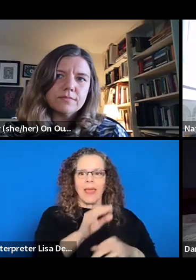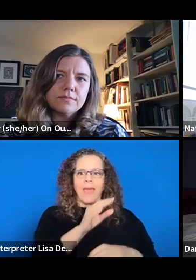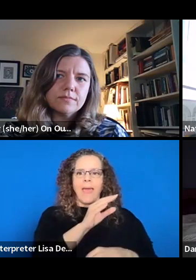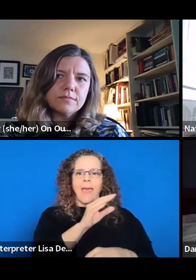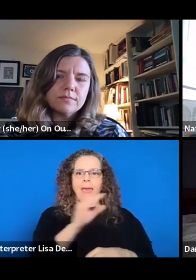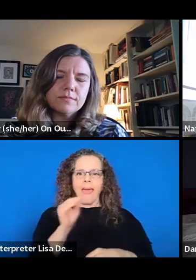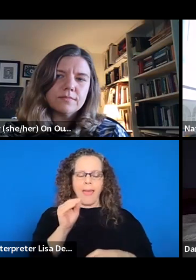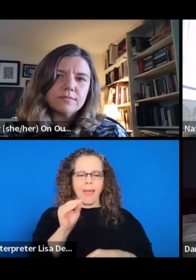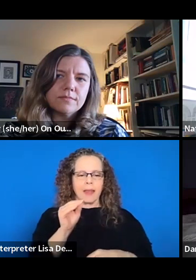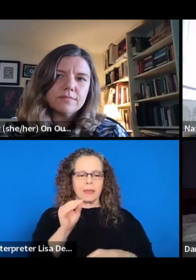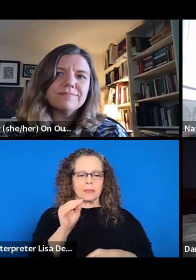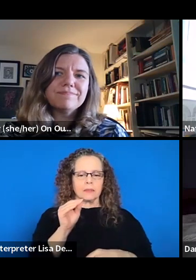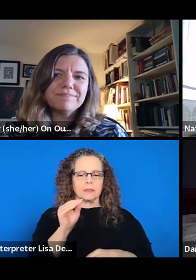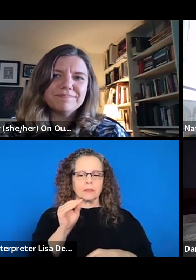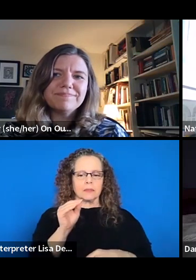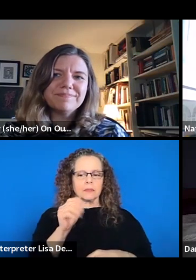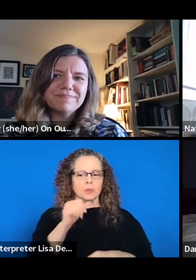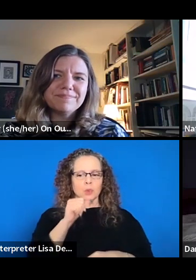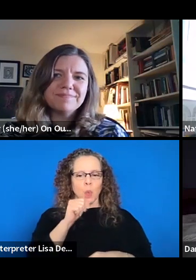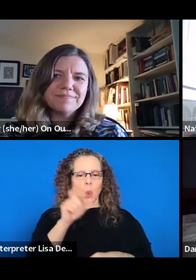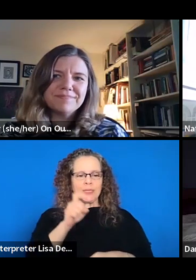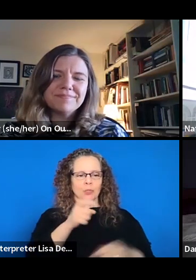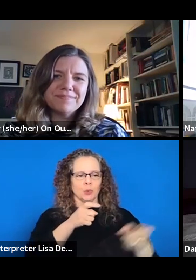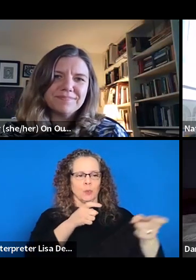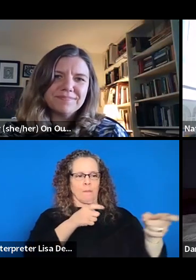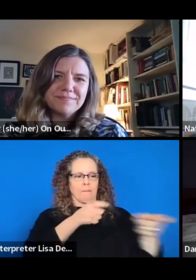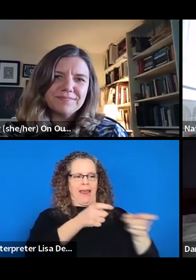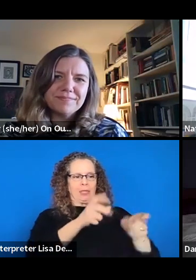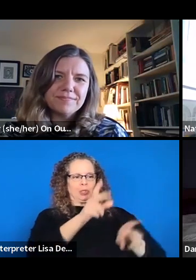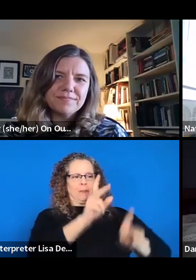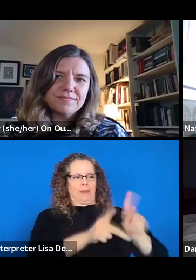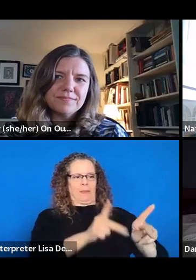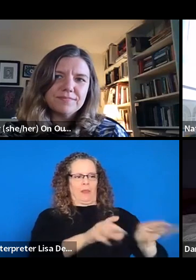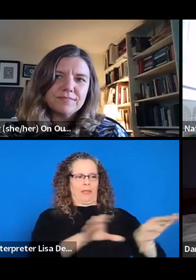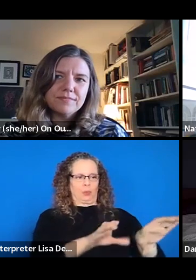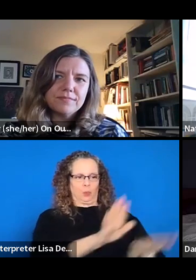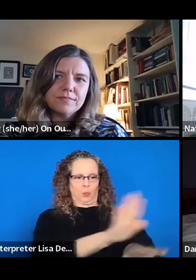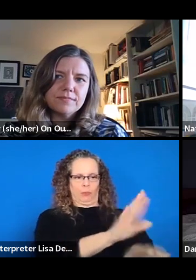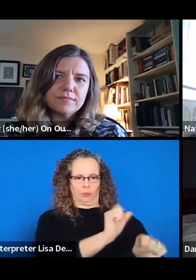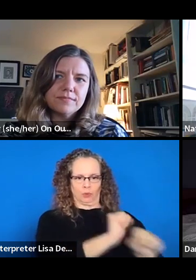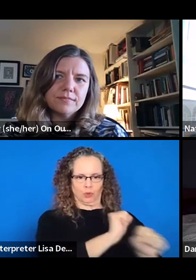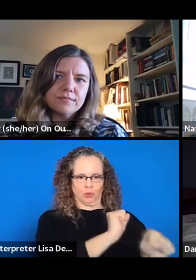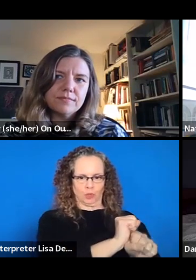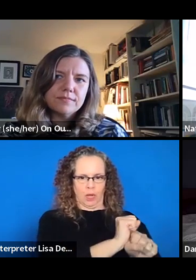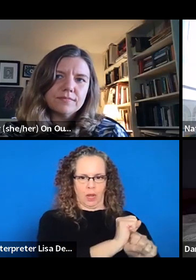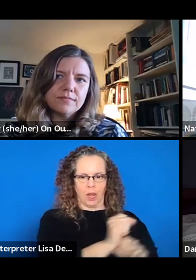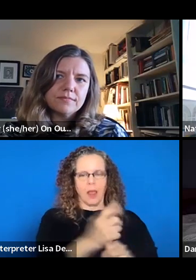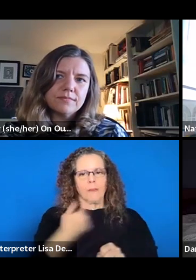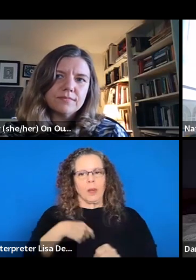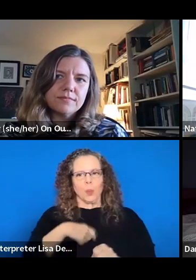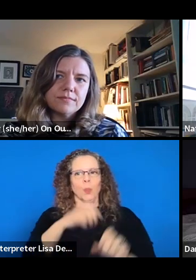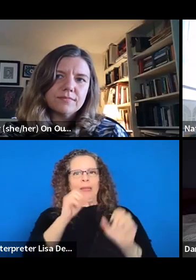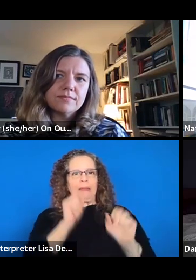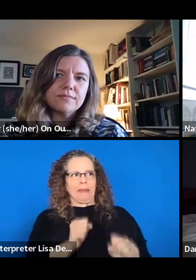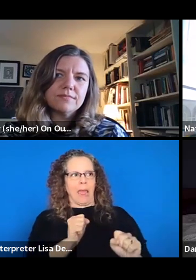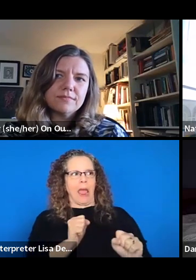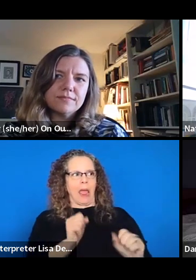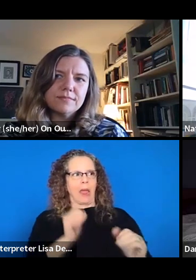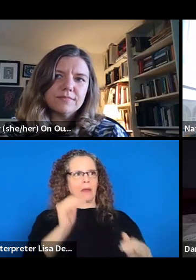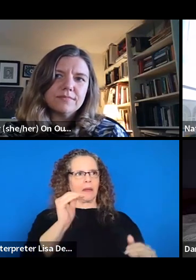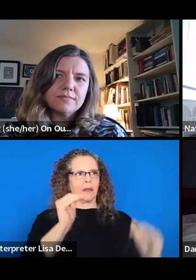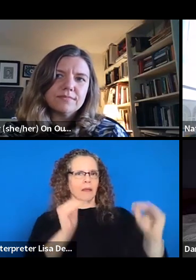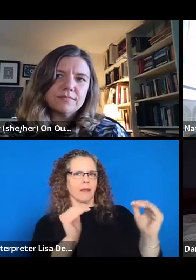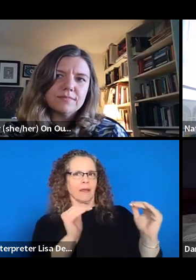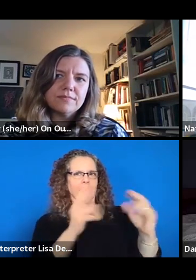people that do that thing. And that we could be valuing those roles equally or